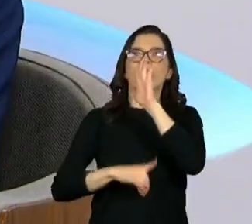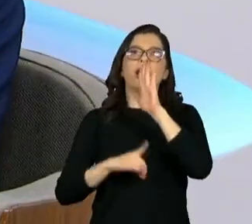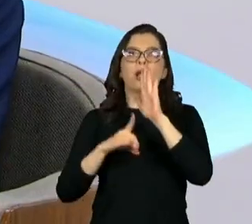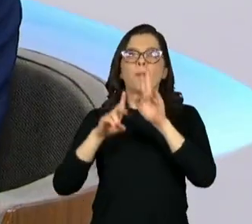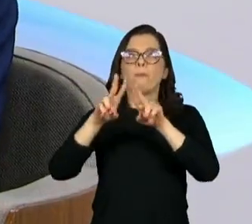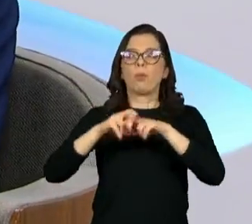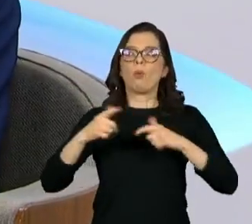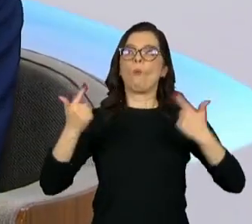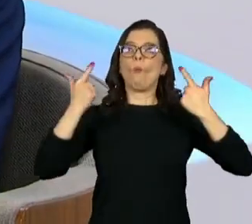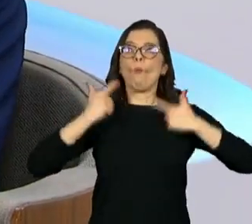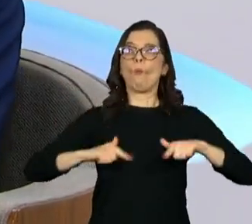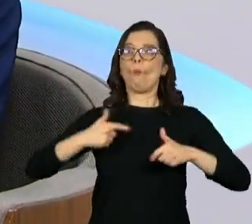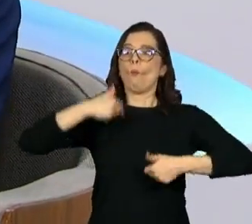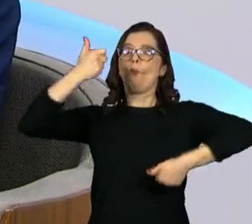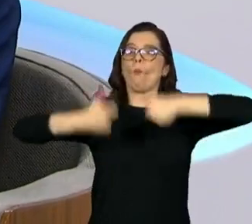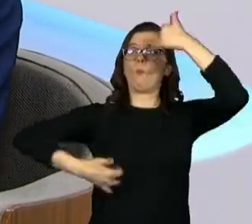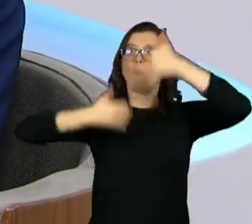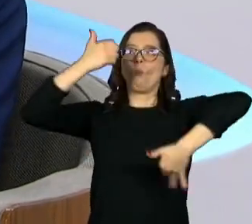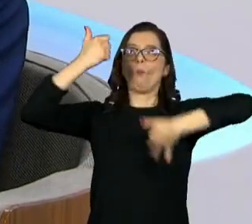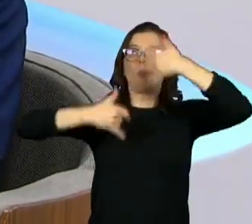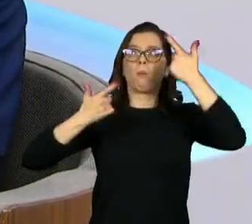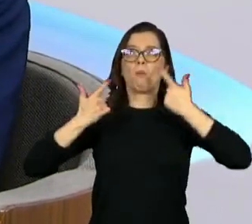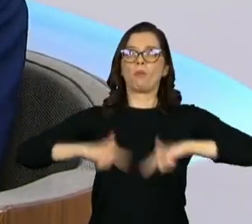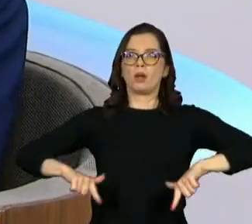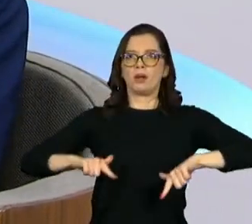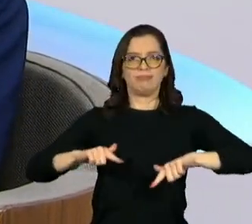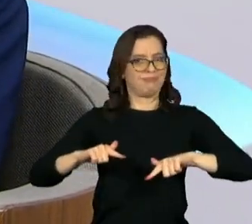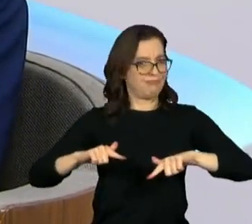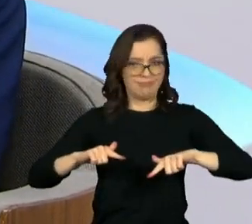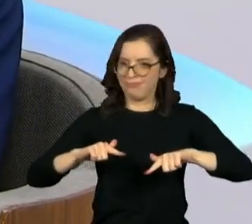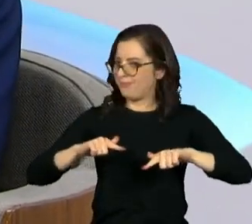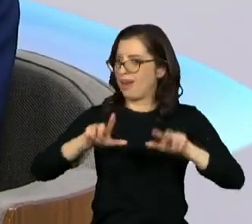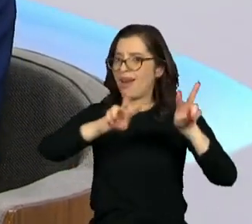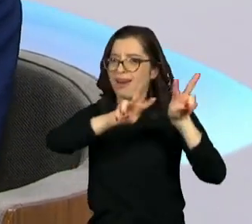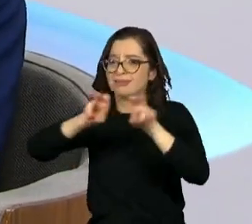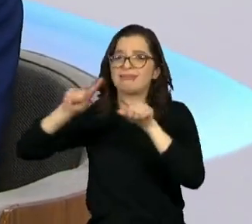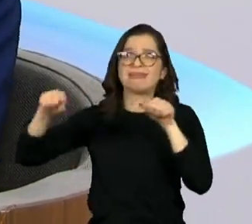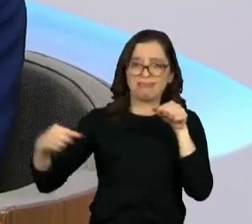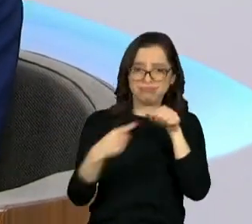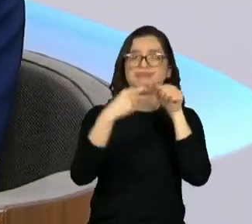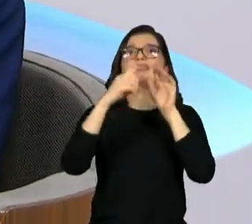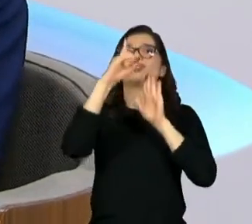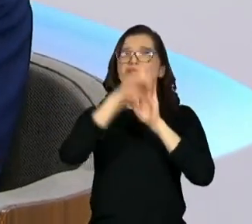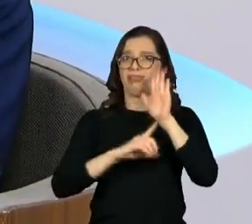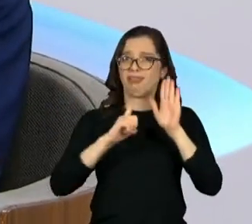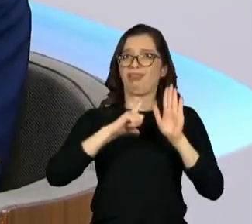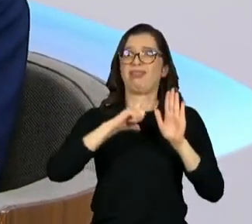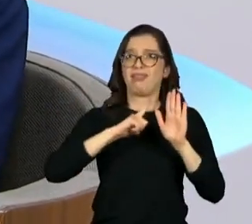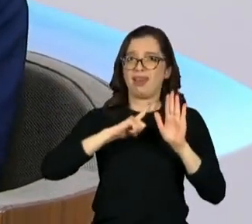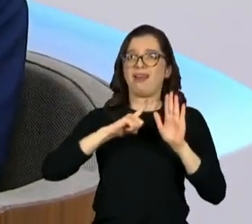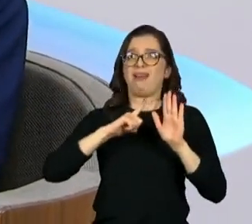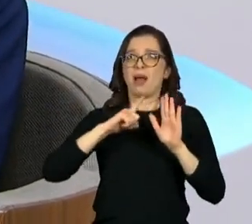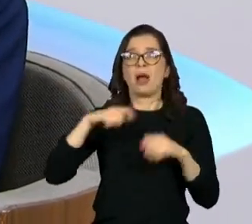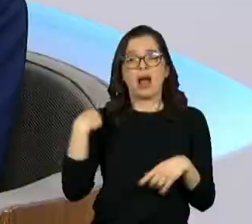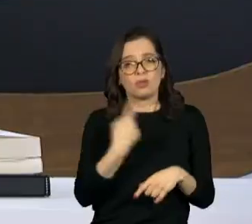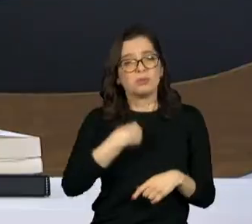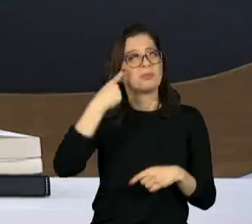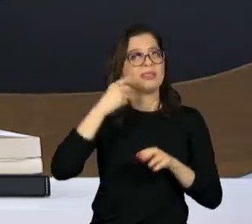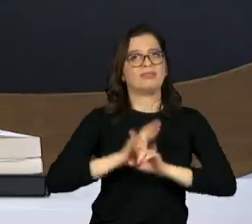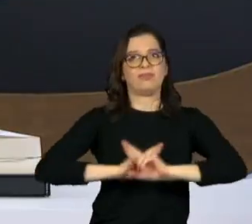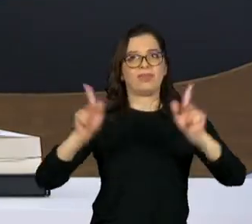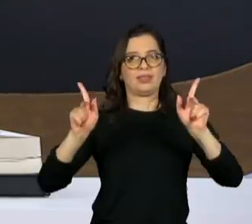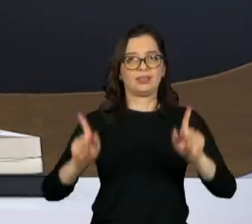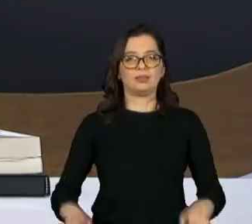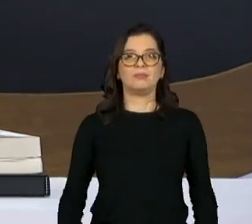in a way that's neutral on underlying moral questions. And that really is the difference between us. Mas